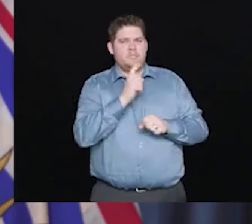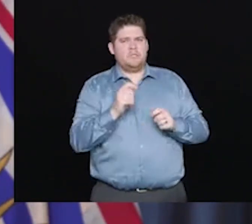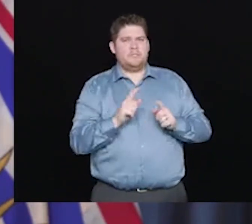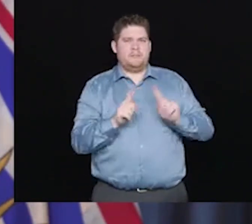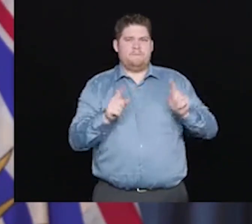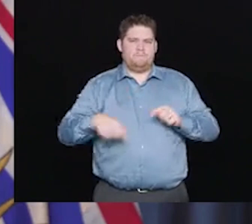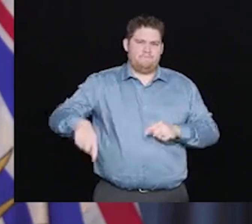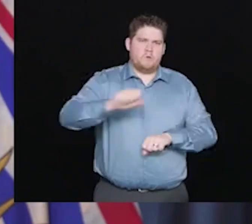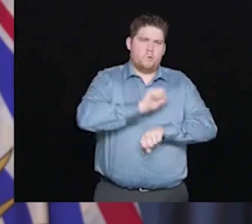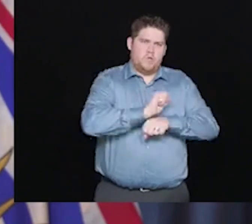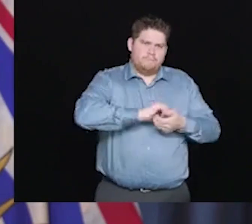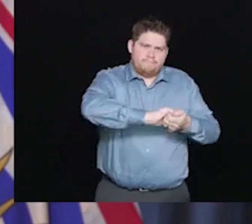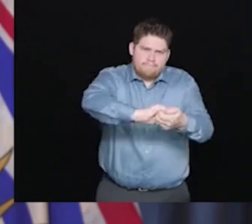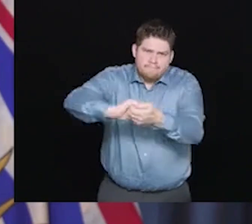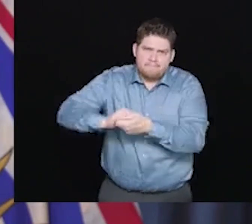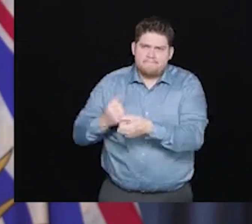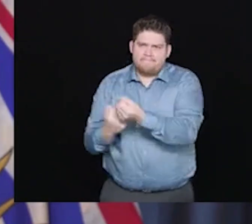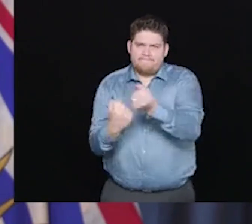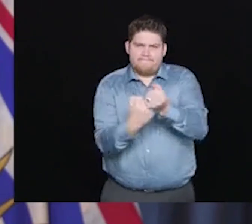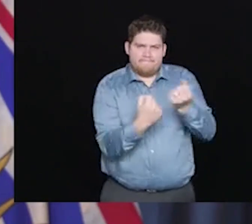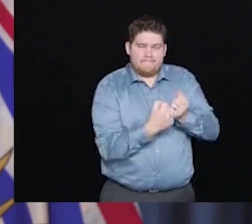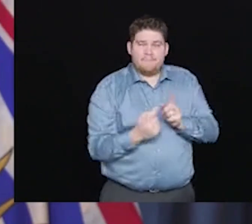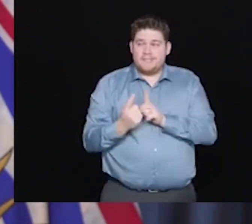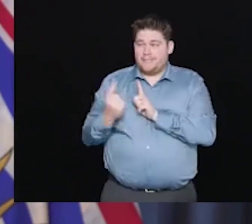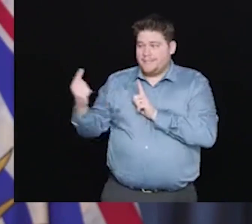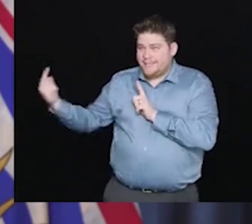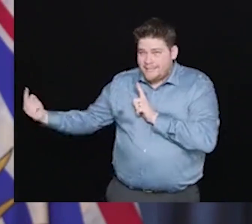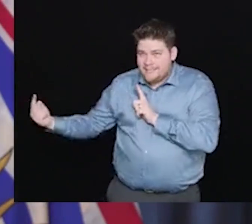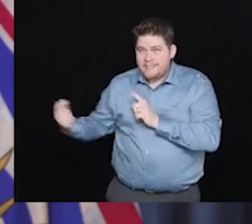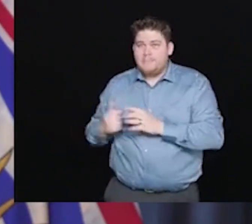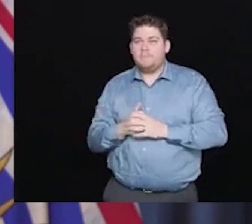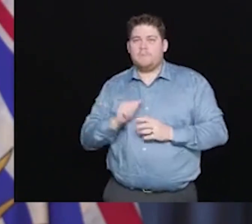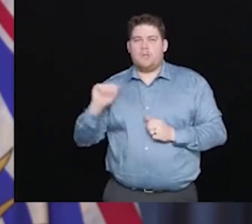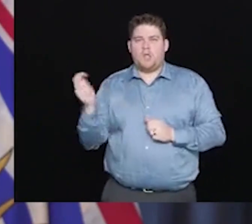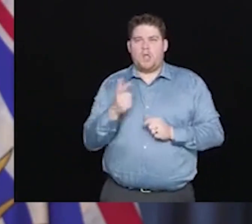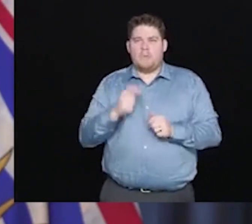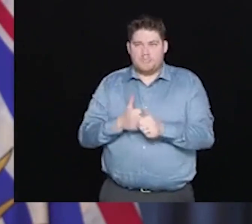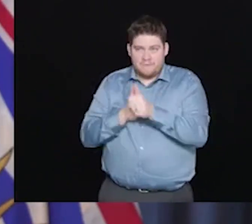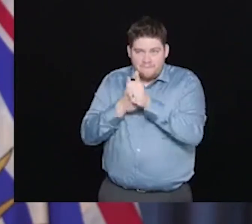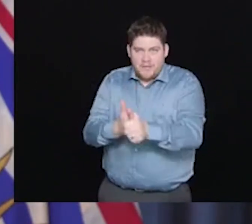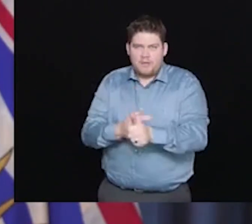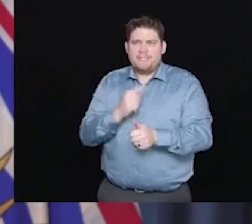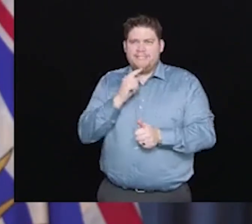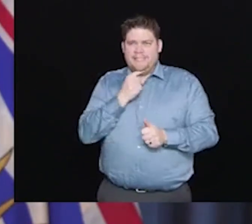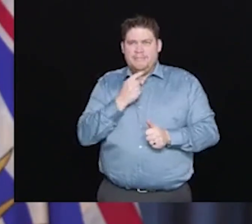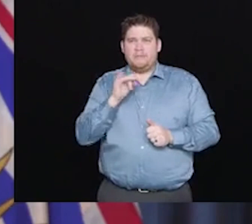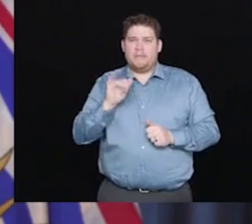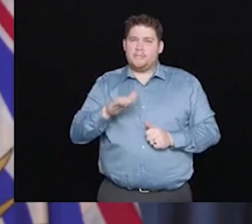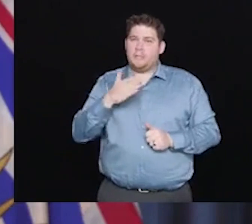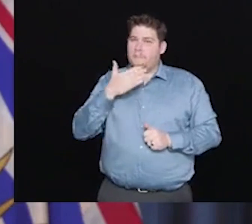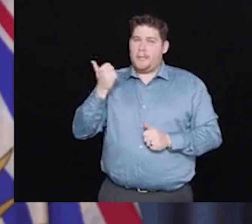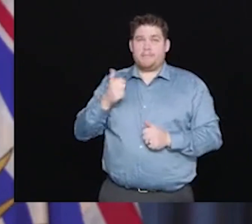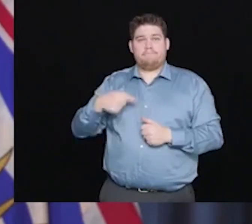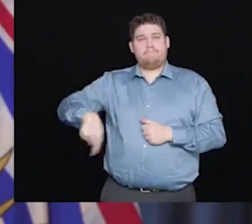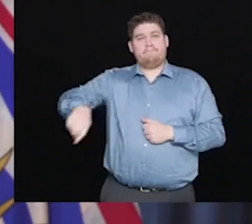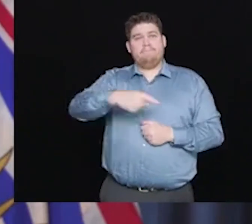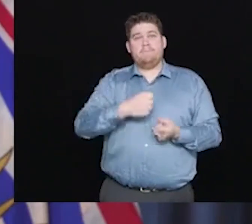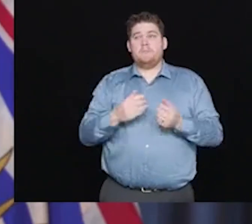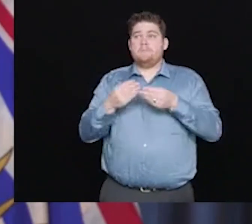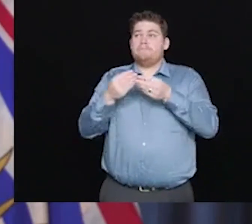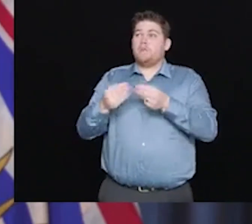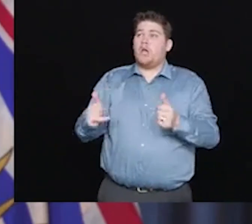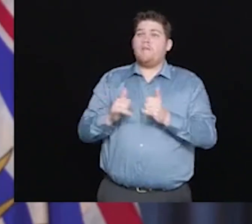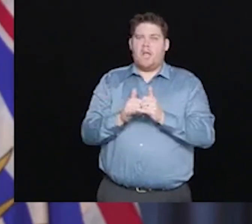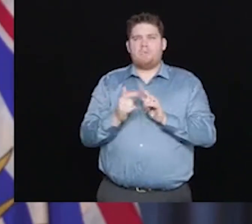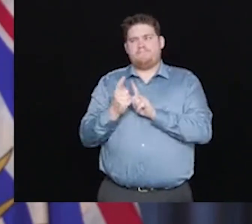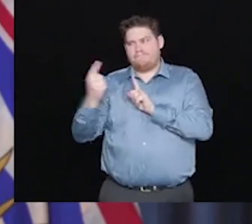right now. Because that is our best buffer. It's our fire break. It's our firewall. So that we can put out all the little